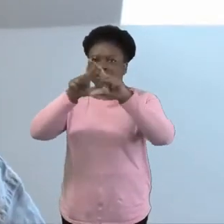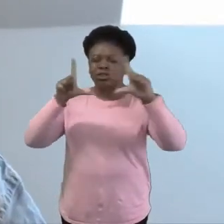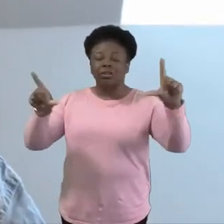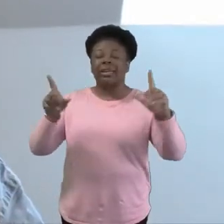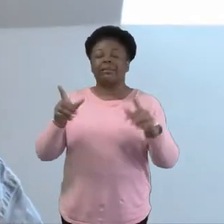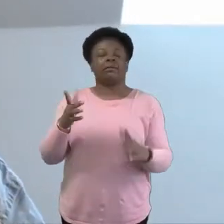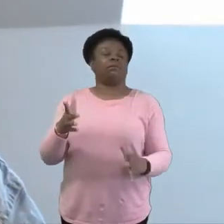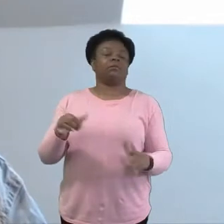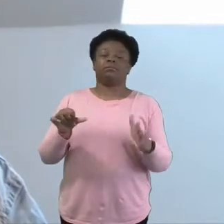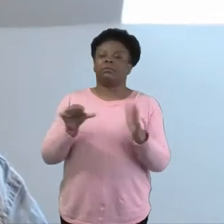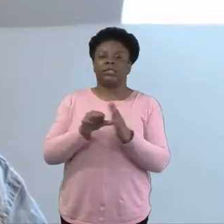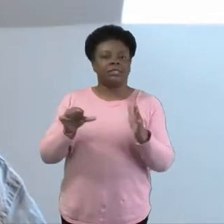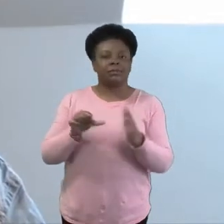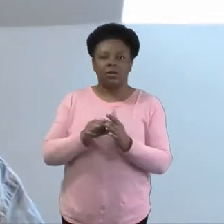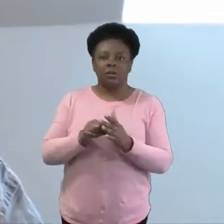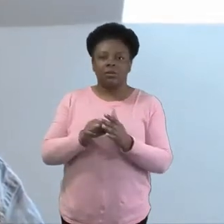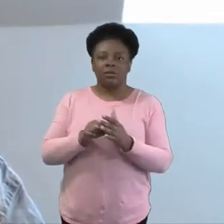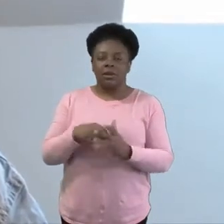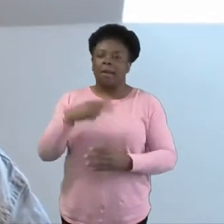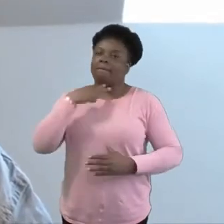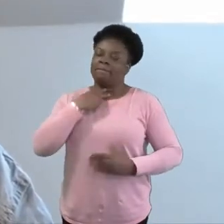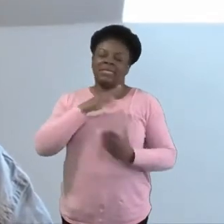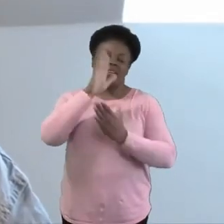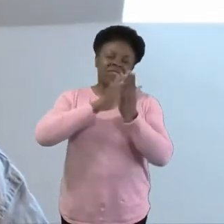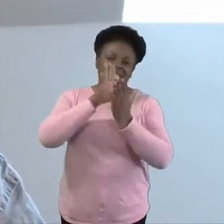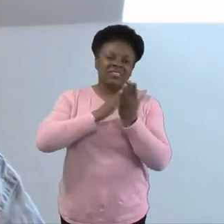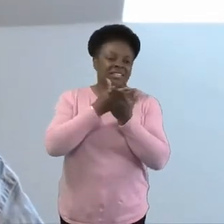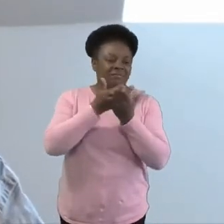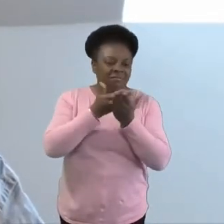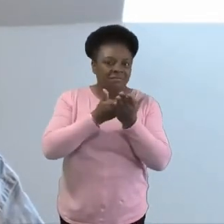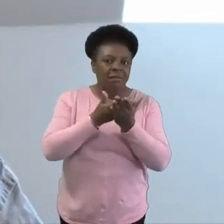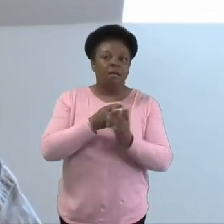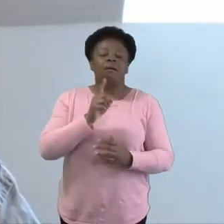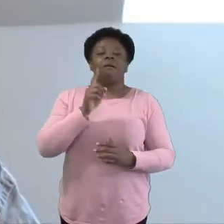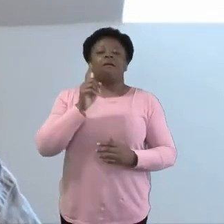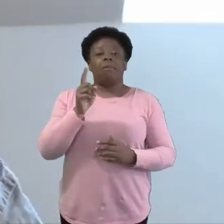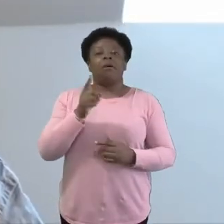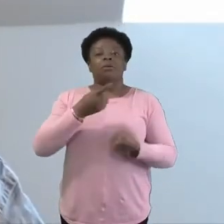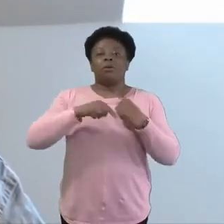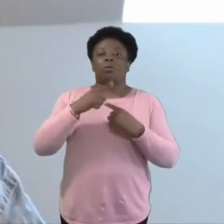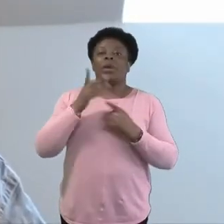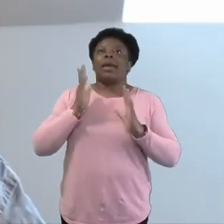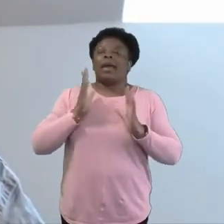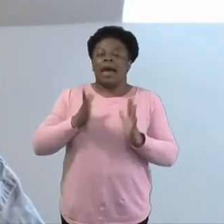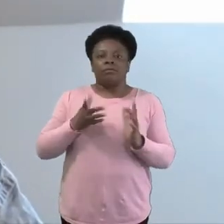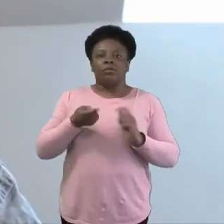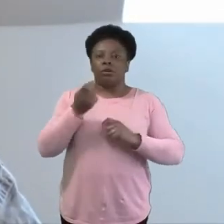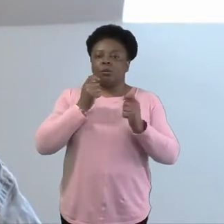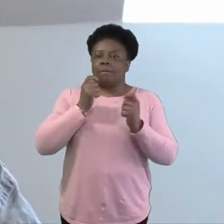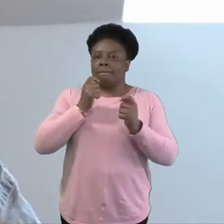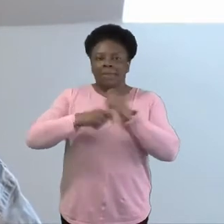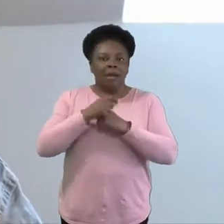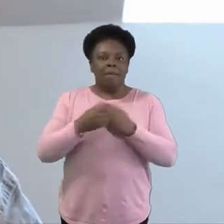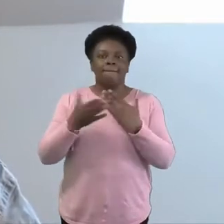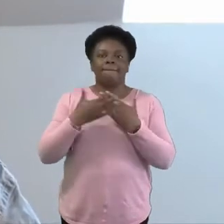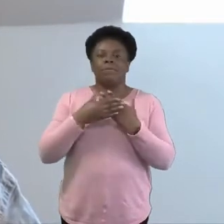One of the surprisingly good things to come out of it has been that it's forced us to be more creative in the way that we have to deliver our youth ministry.